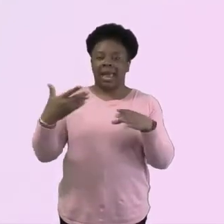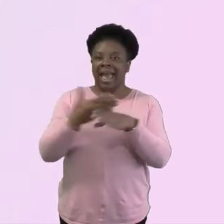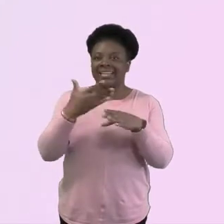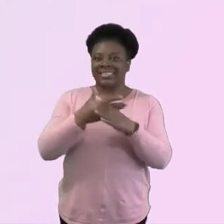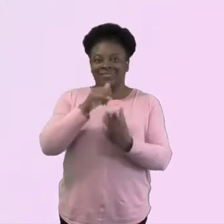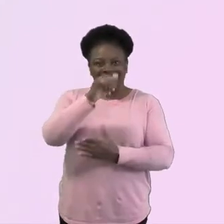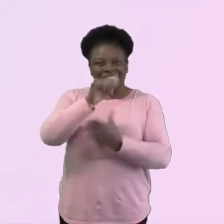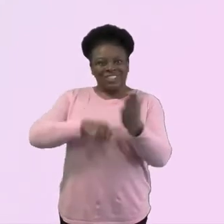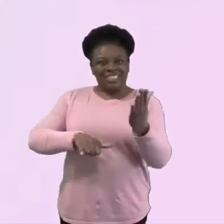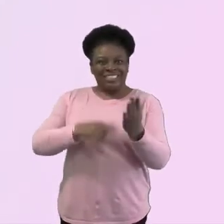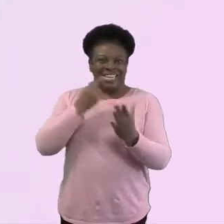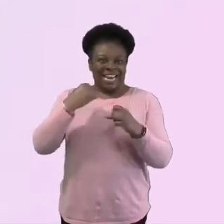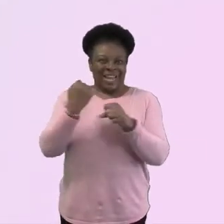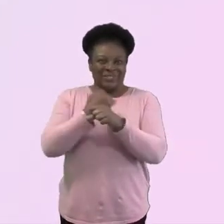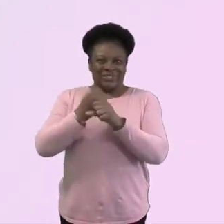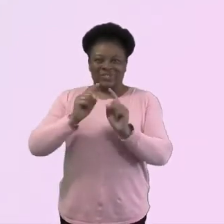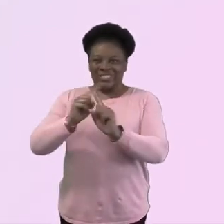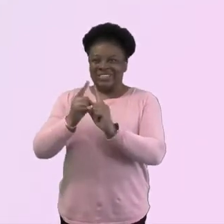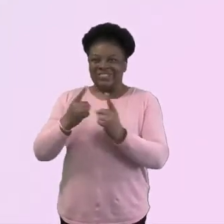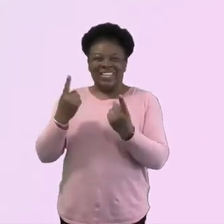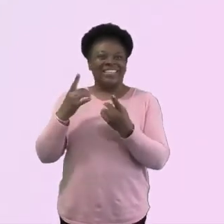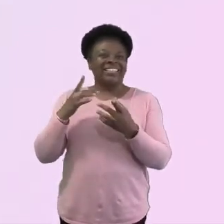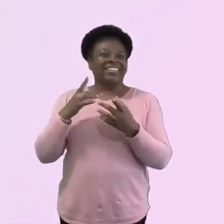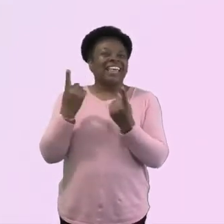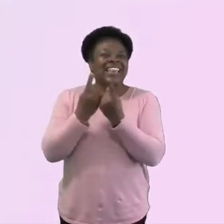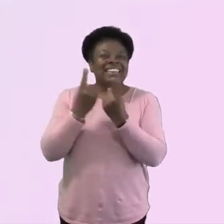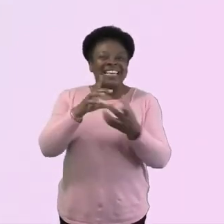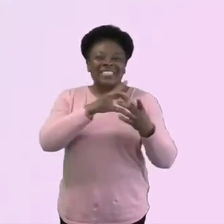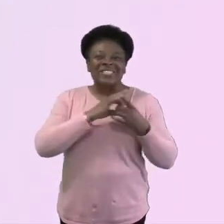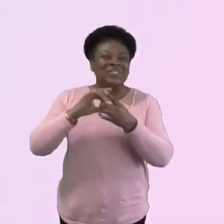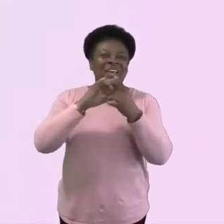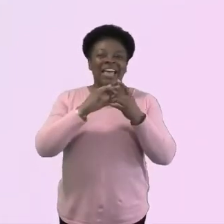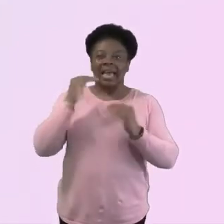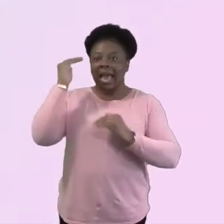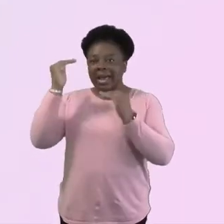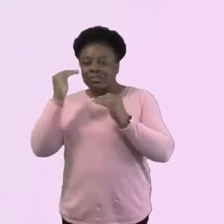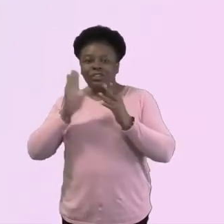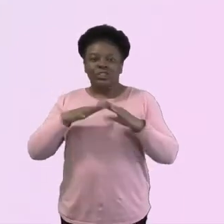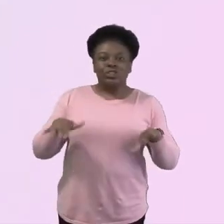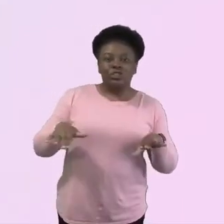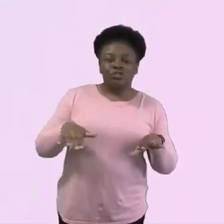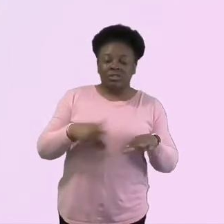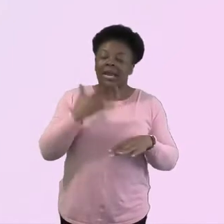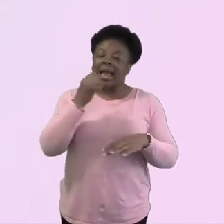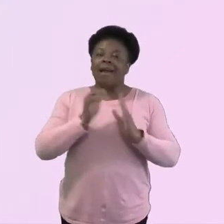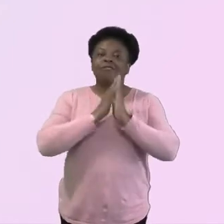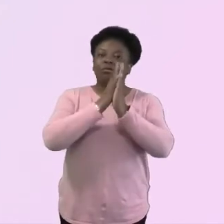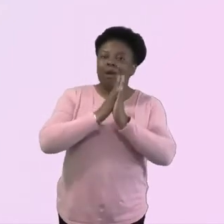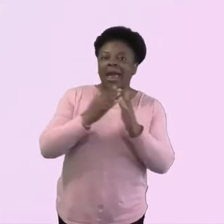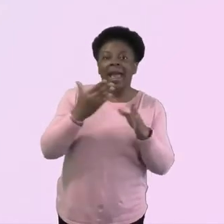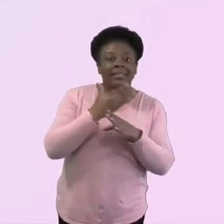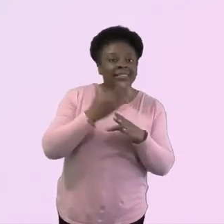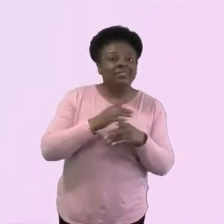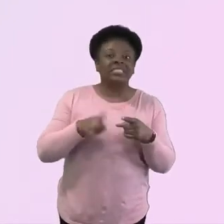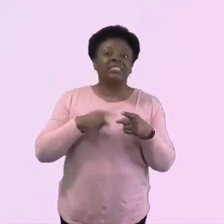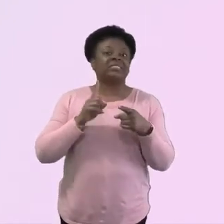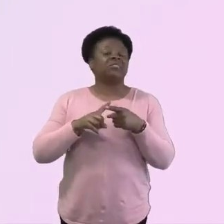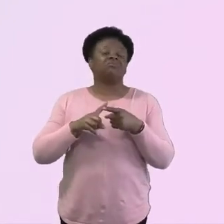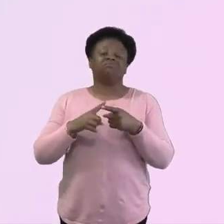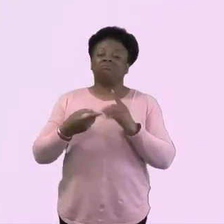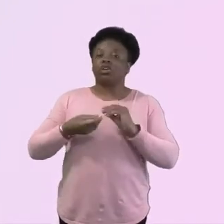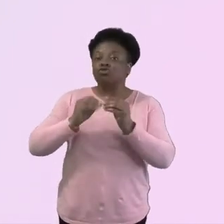do with adults and children together. There's prayer activities. There's creative things to do.